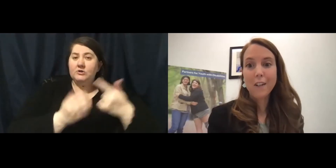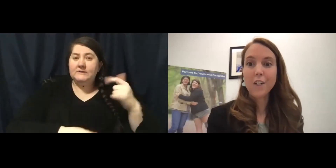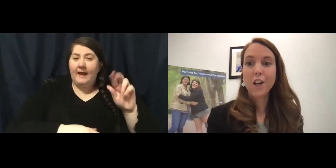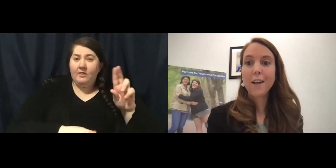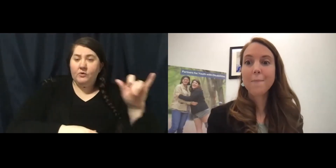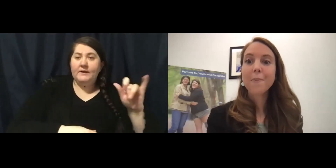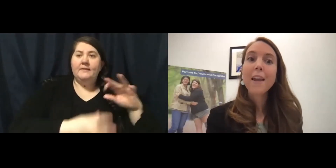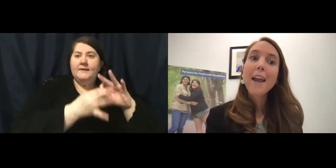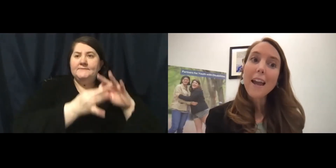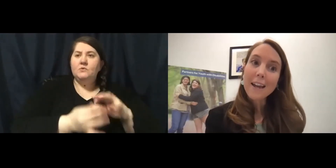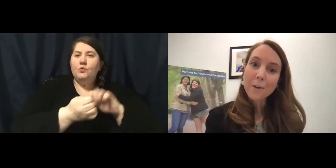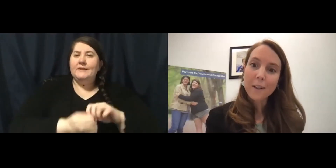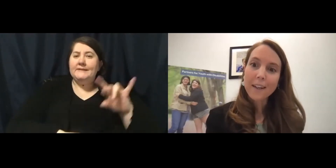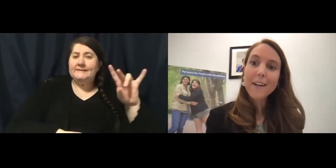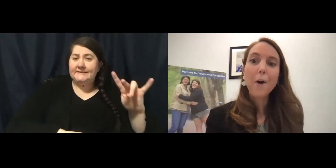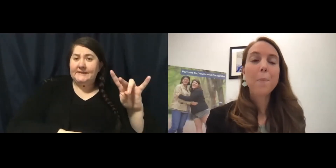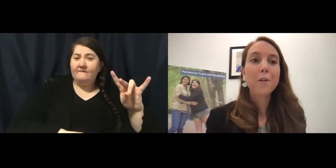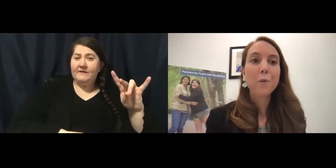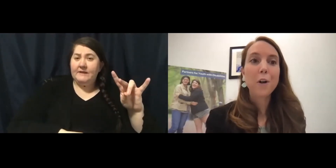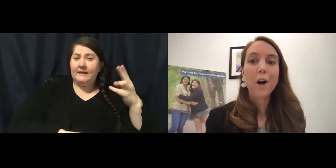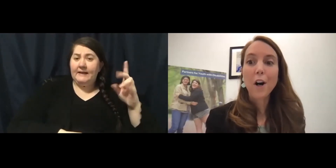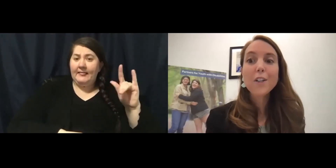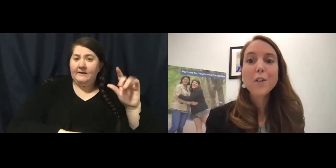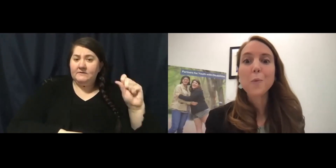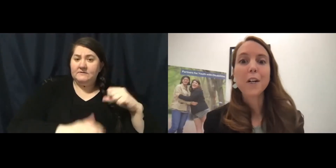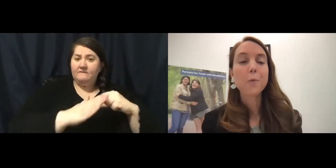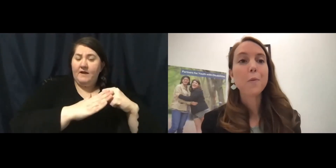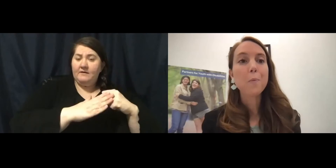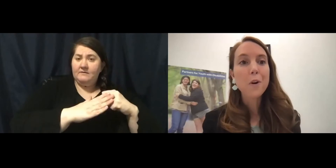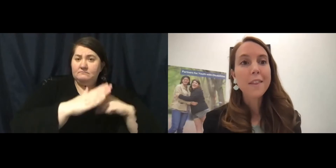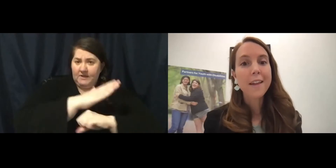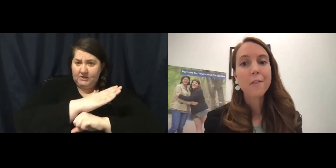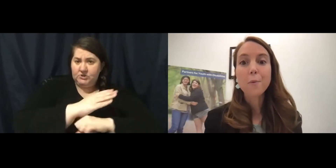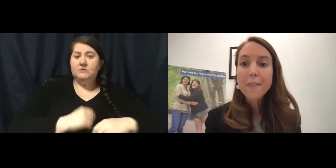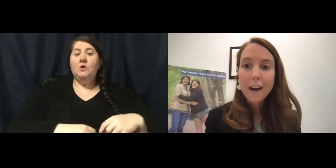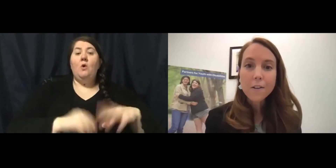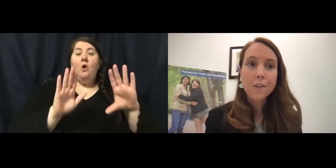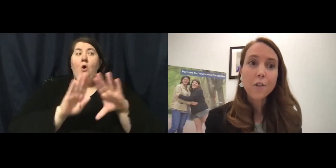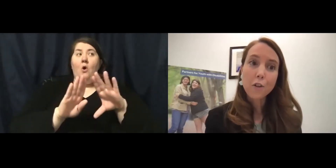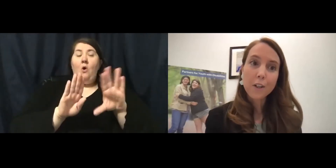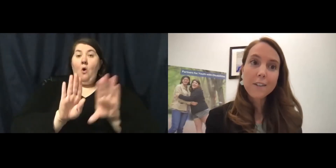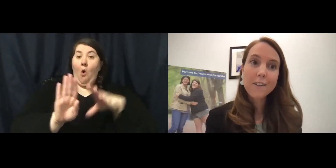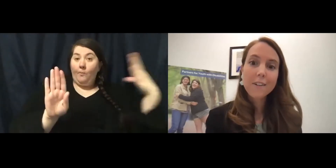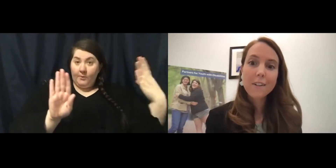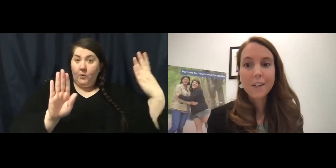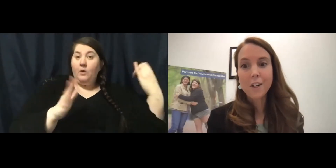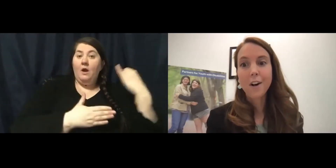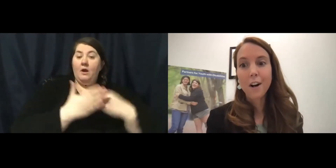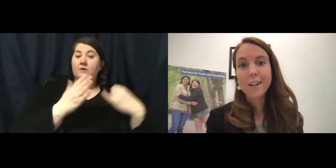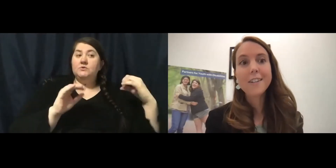Foundation. Annually, Open Door Arts works with more than 3000 students,